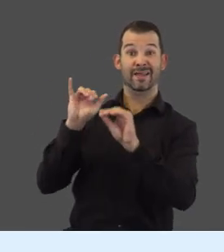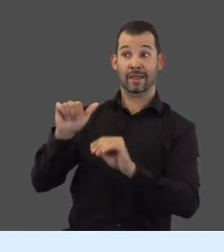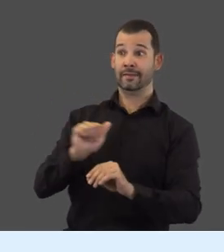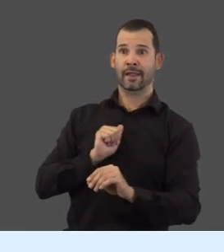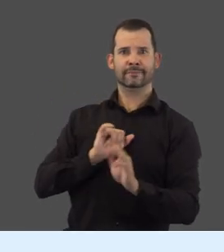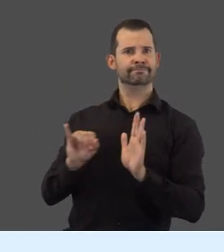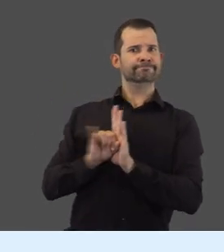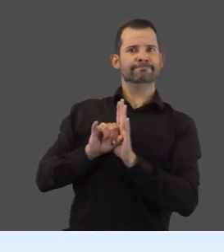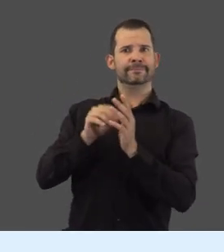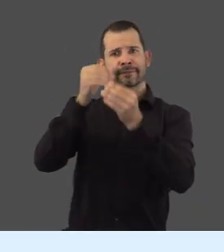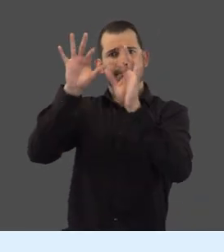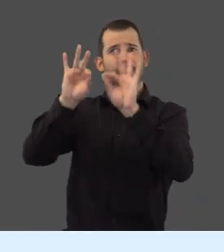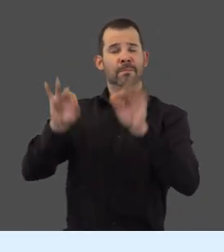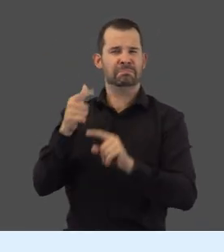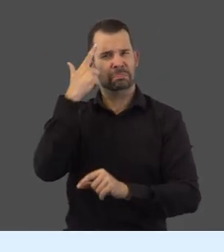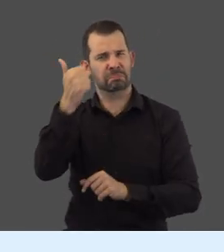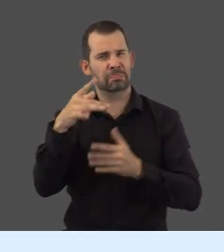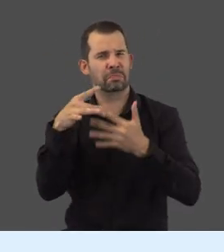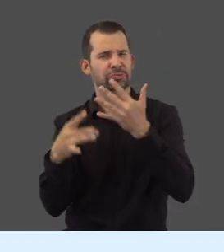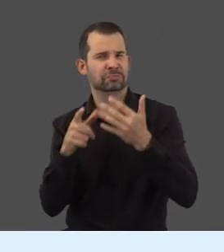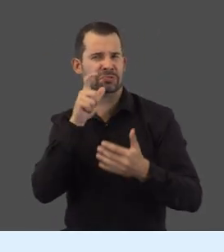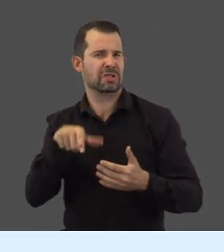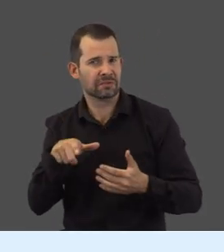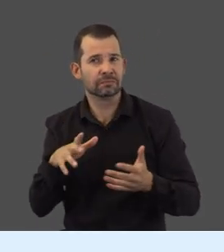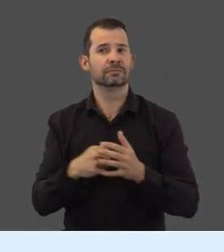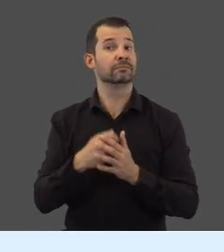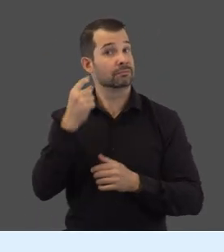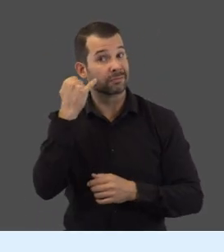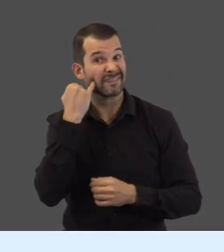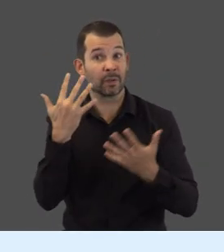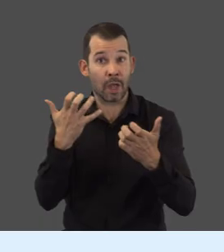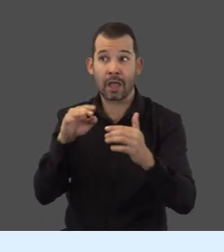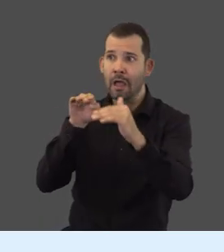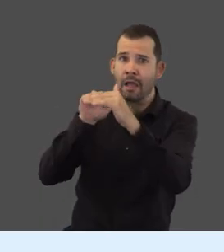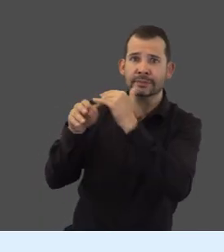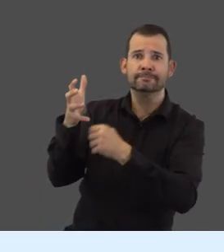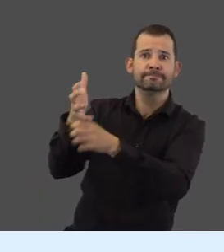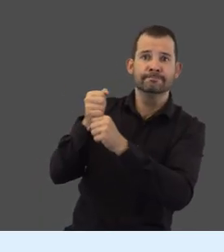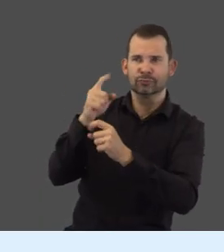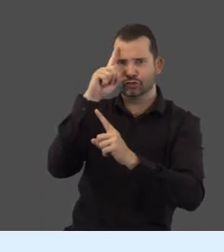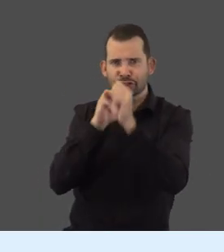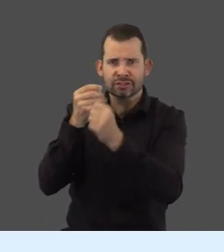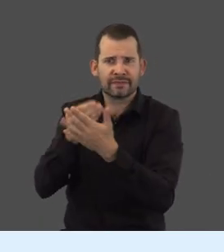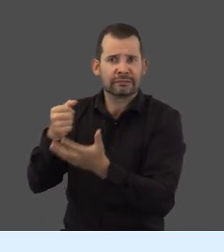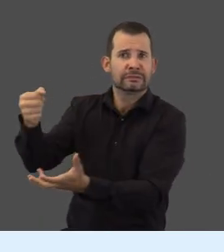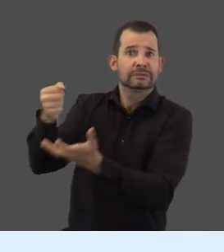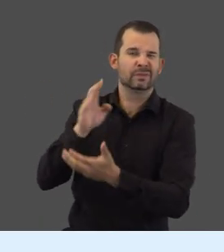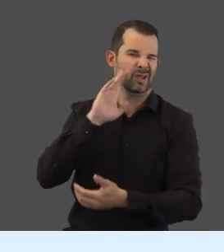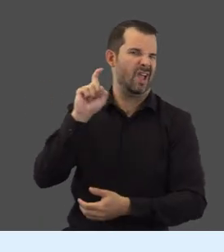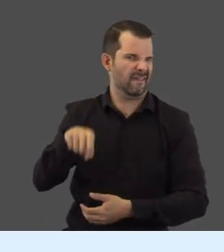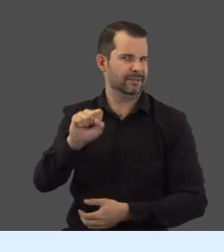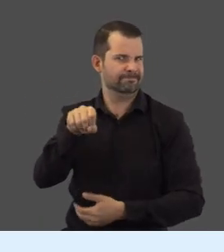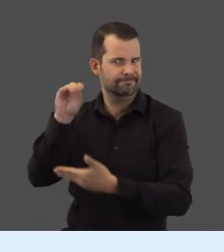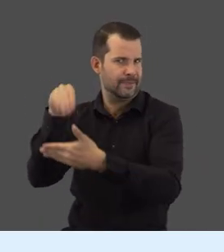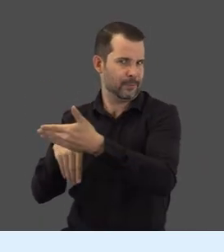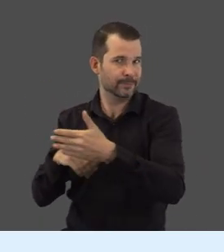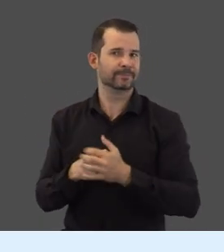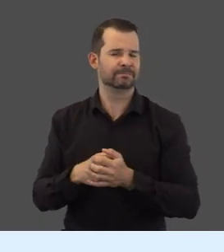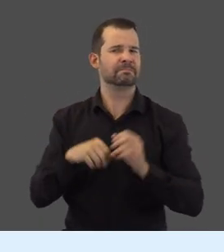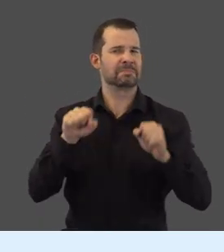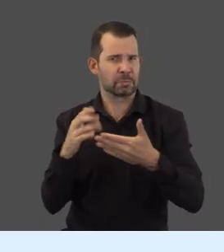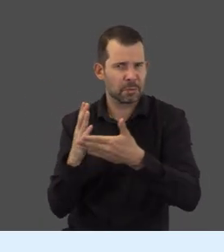Filling out the self-ID form is optional. However, if you would like to access strategic funds, you will have to fill it out.